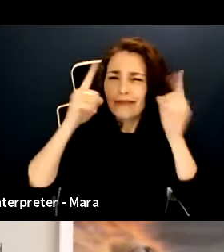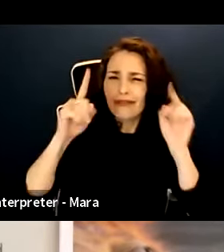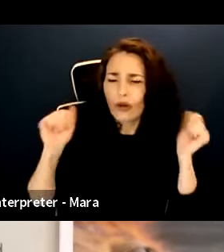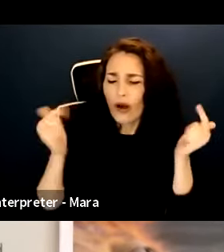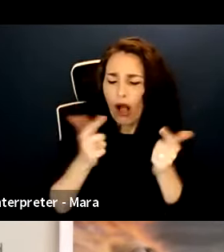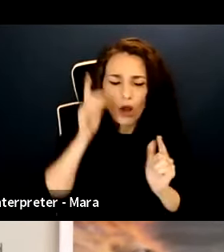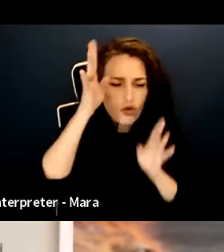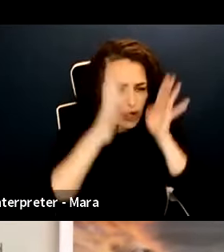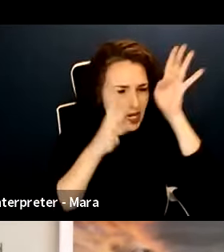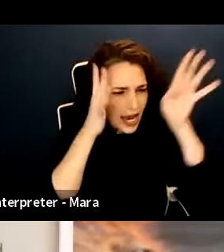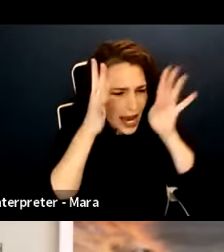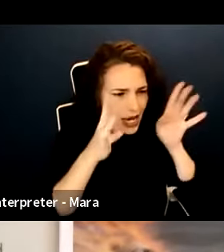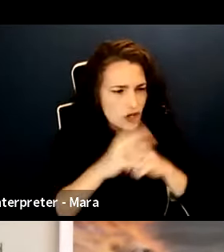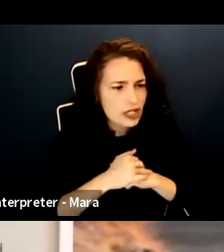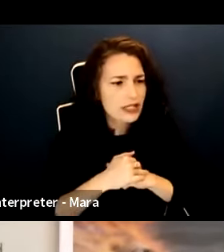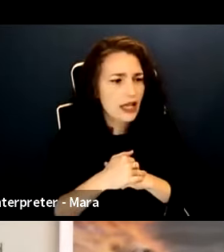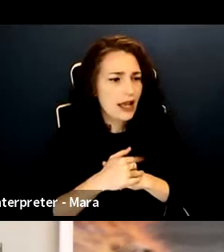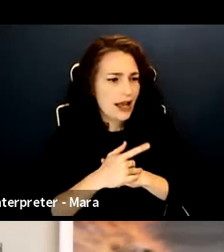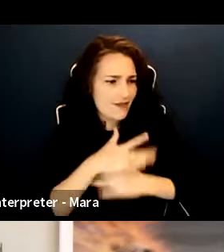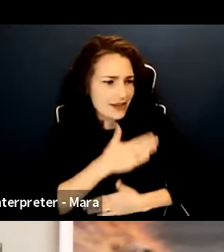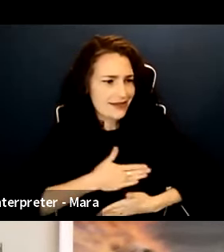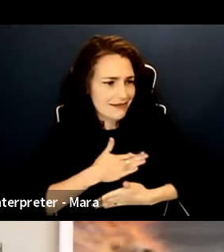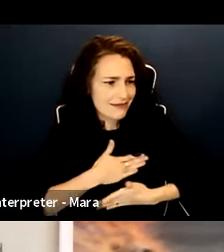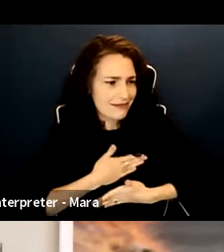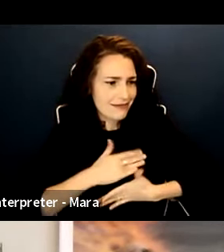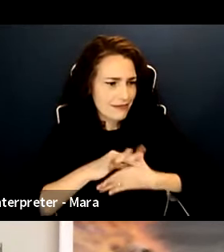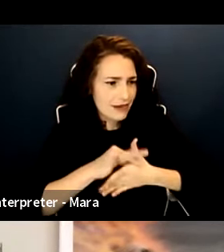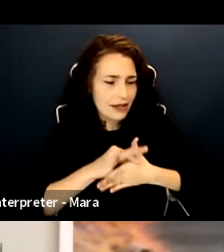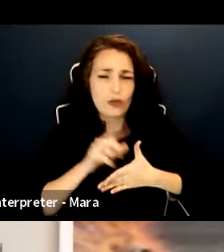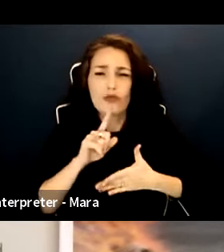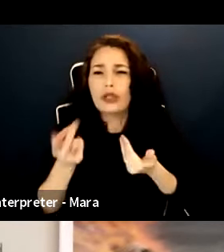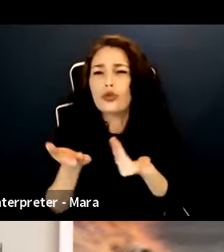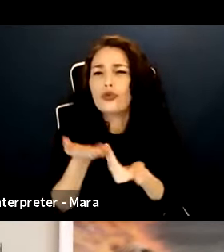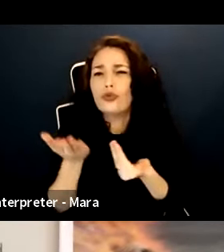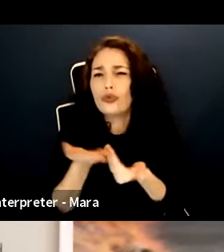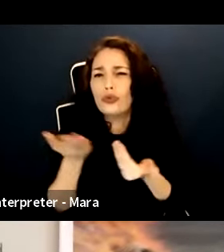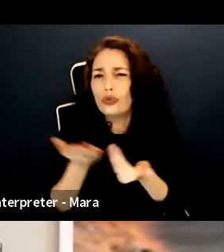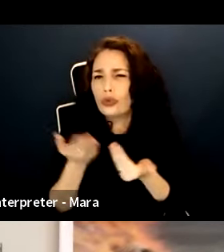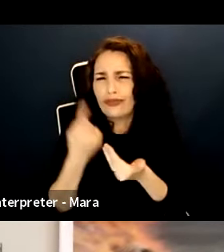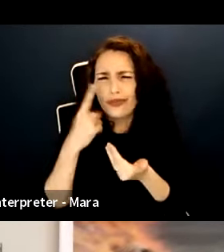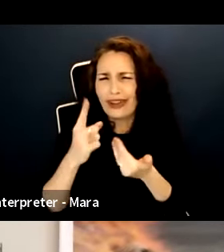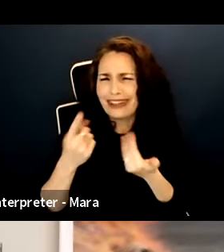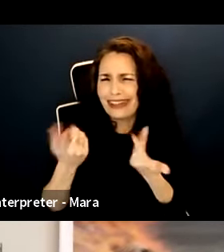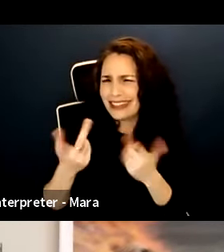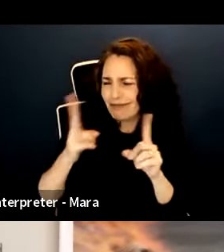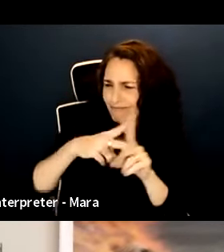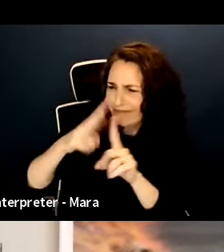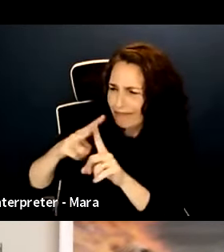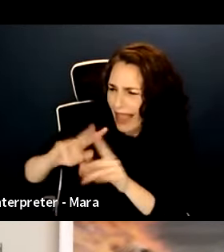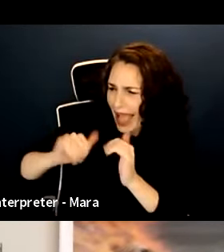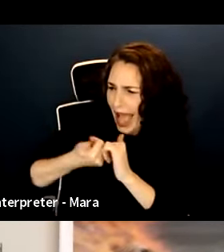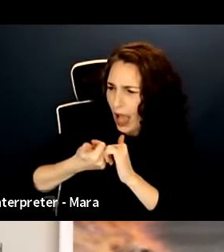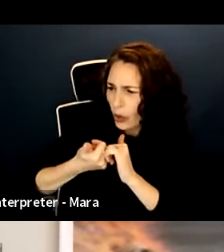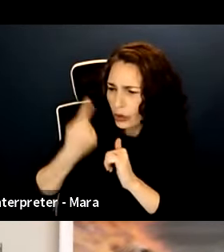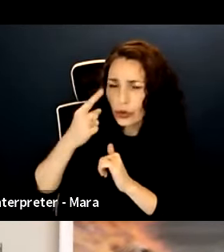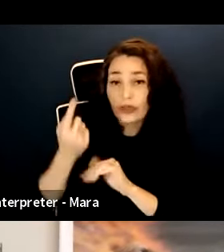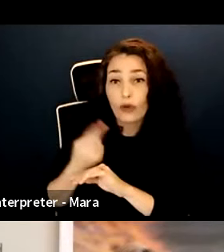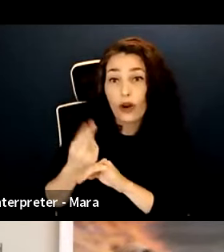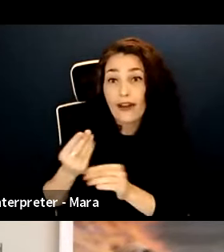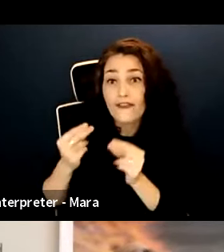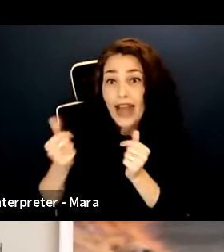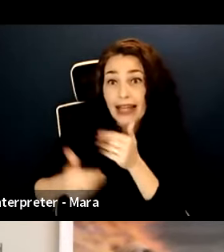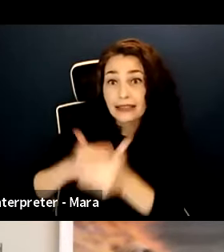content to utilize this new agreement with easy application processes for certain fast-moving, low-budget projects.